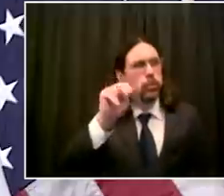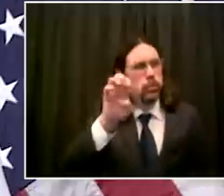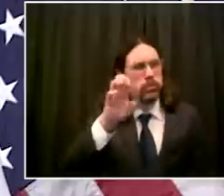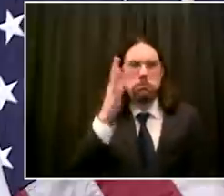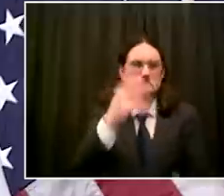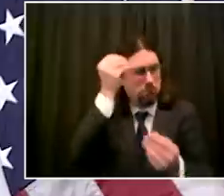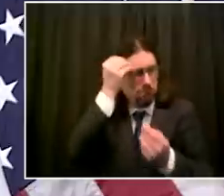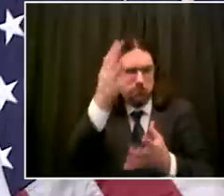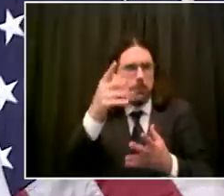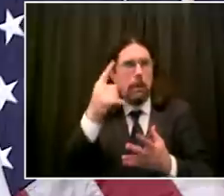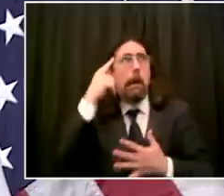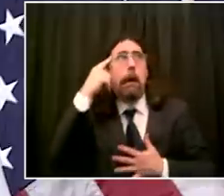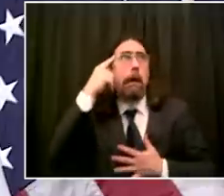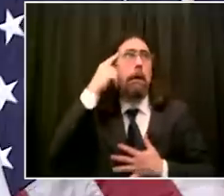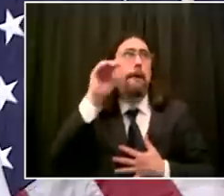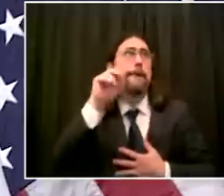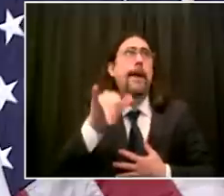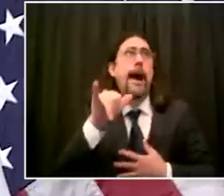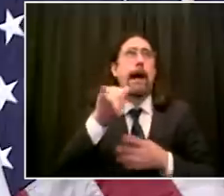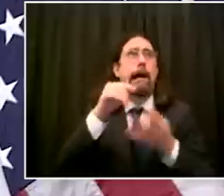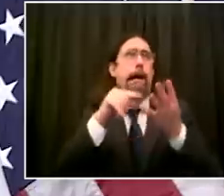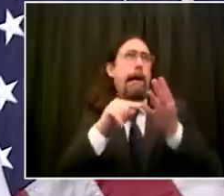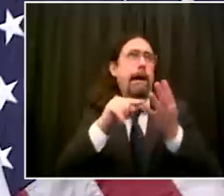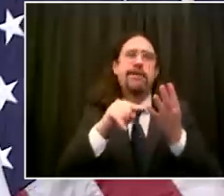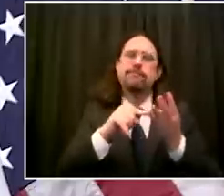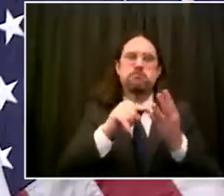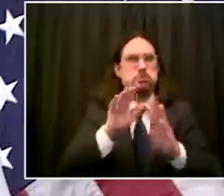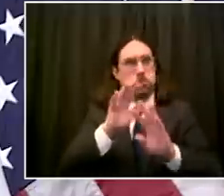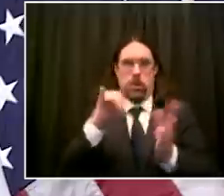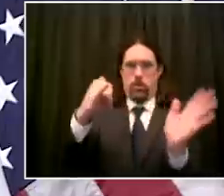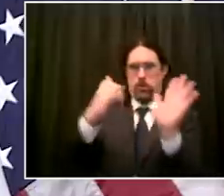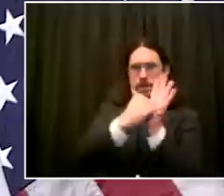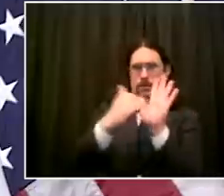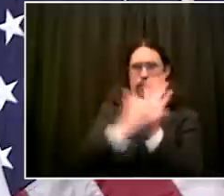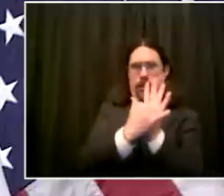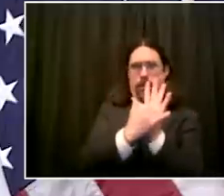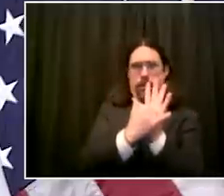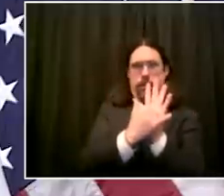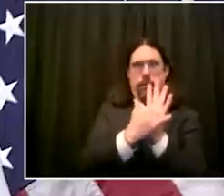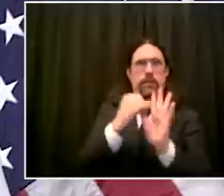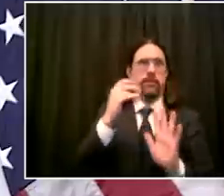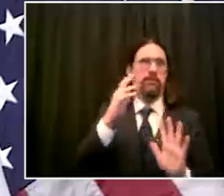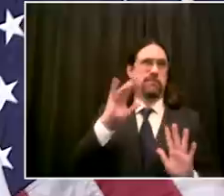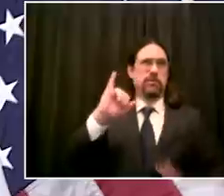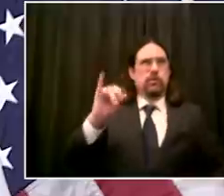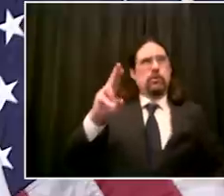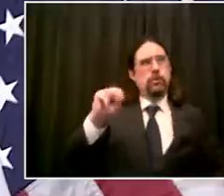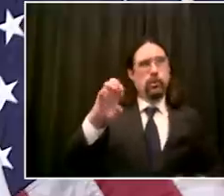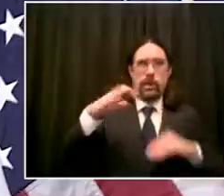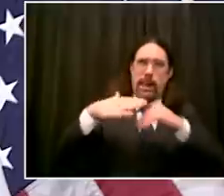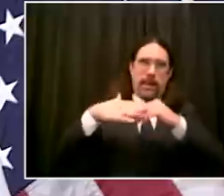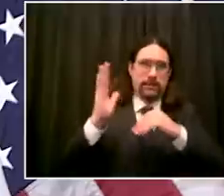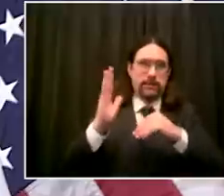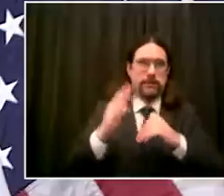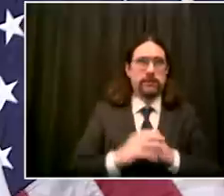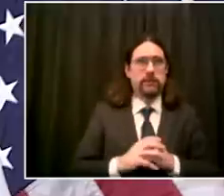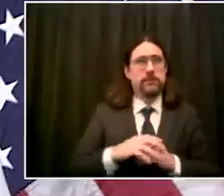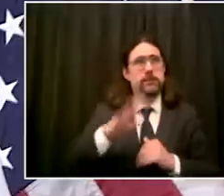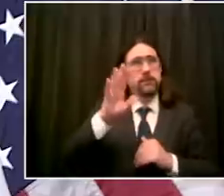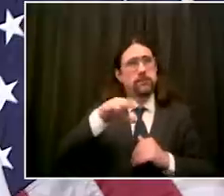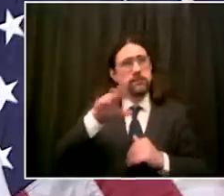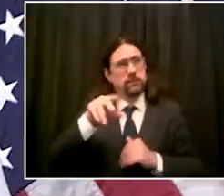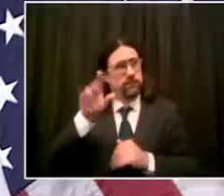the next uh week or two before we get to a point of any decision so new yorkers have more and more sense of what that first few steps might look like